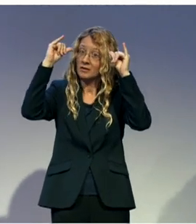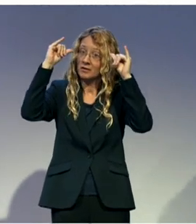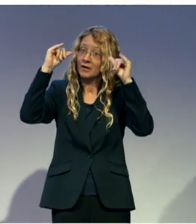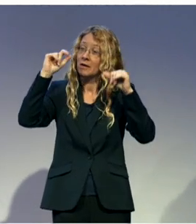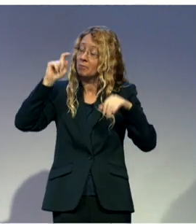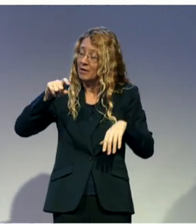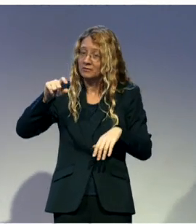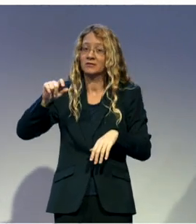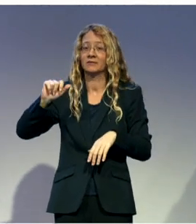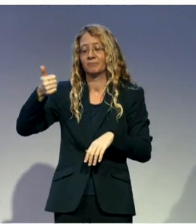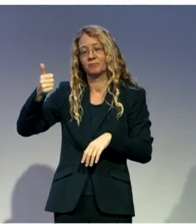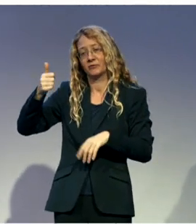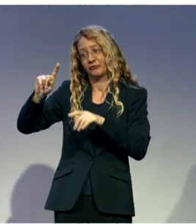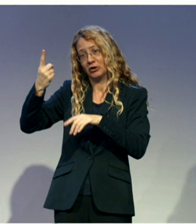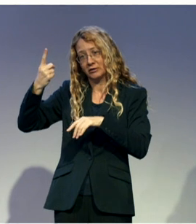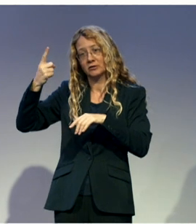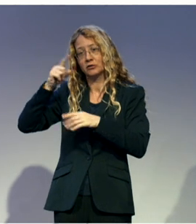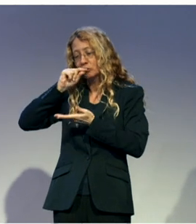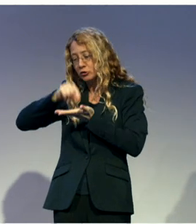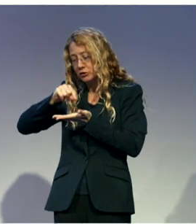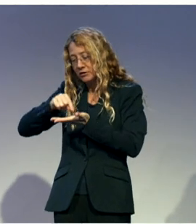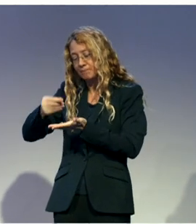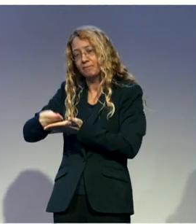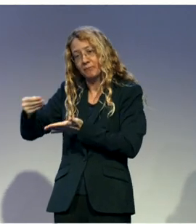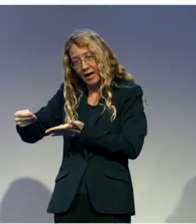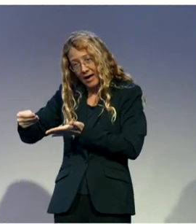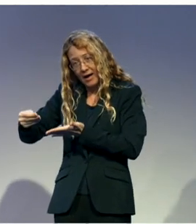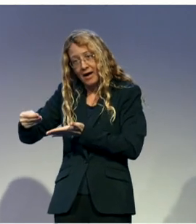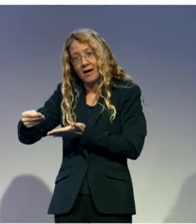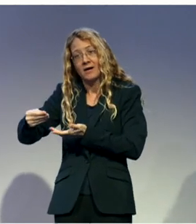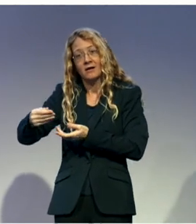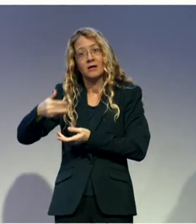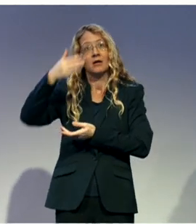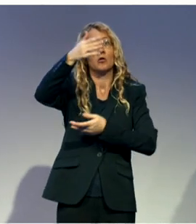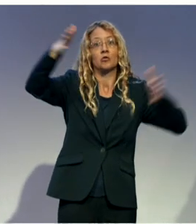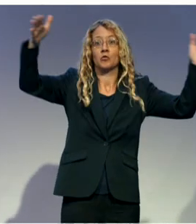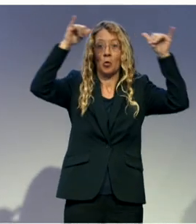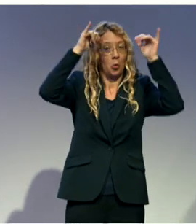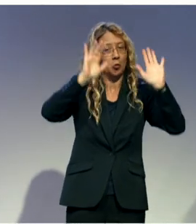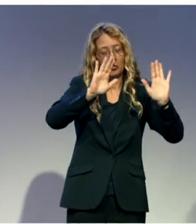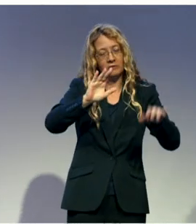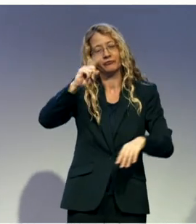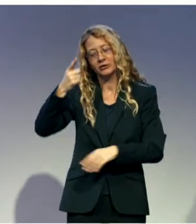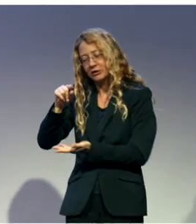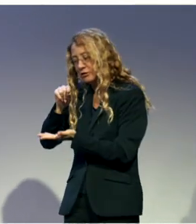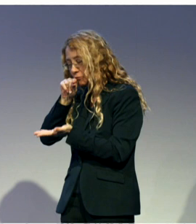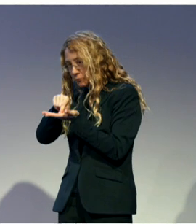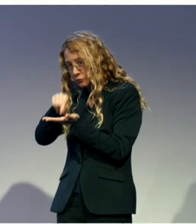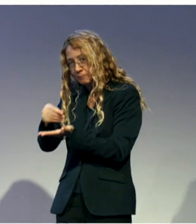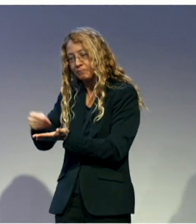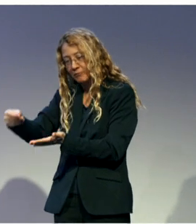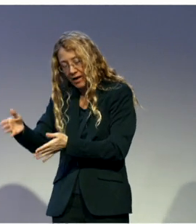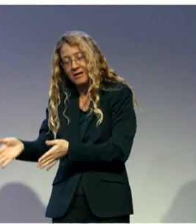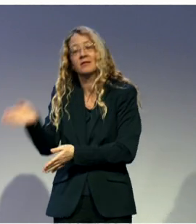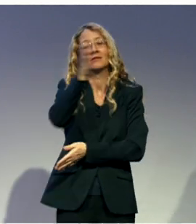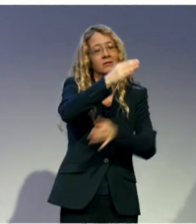So, based on the 2009 outcome, we only had one person with disability